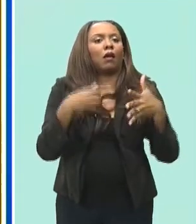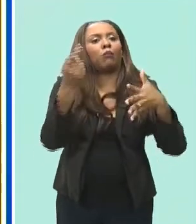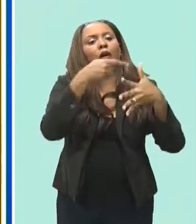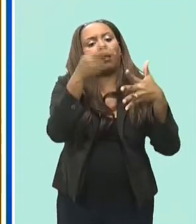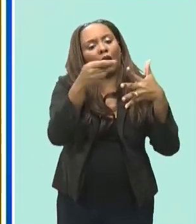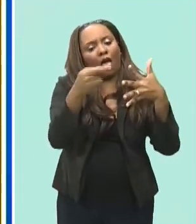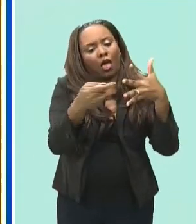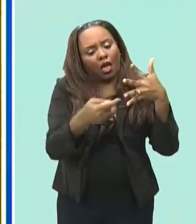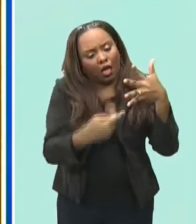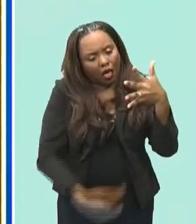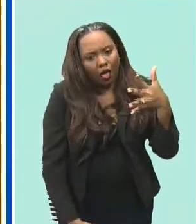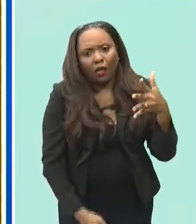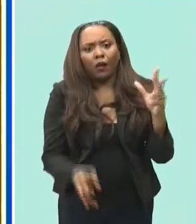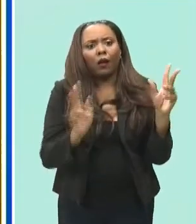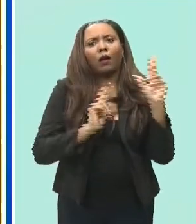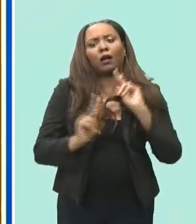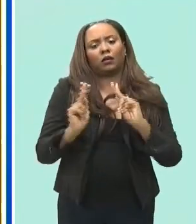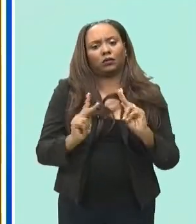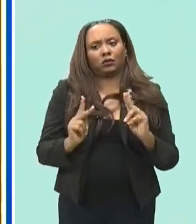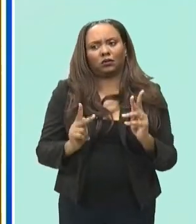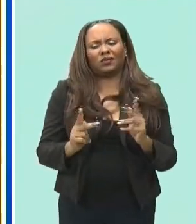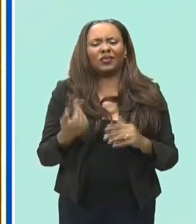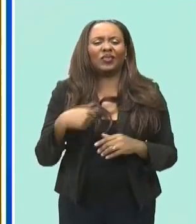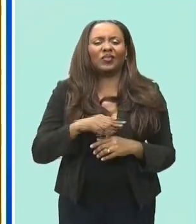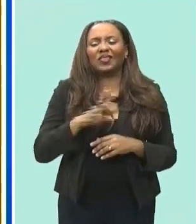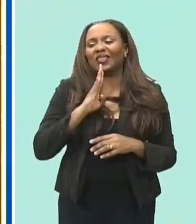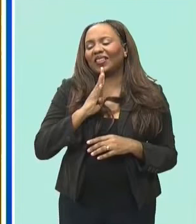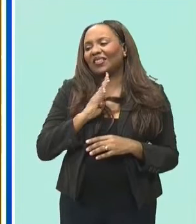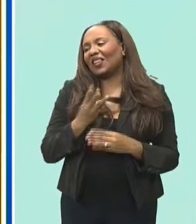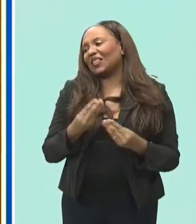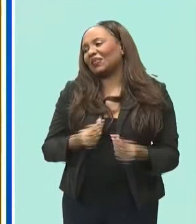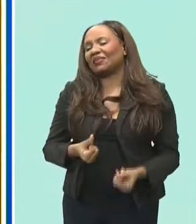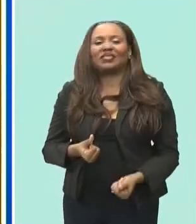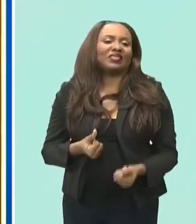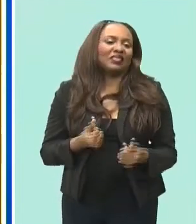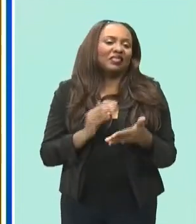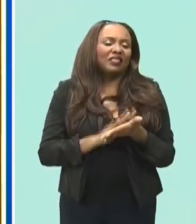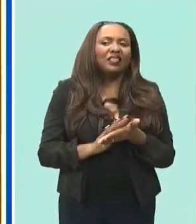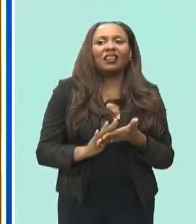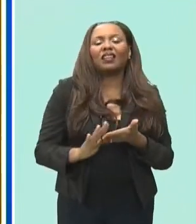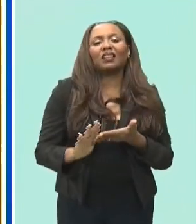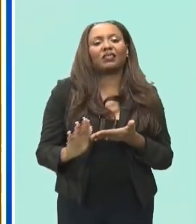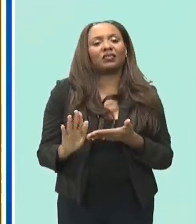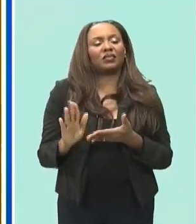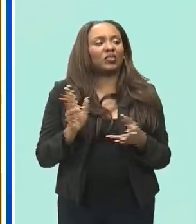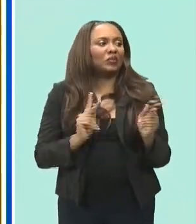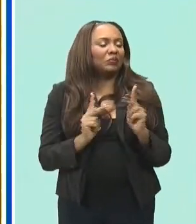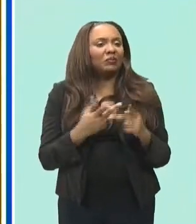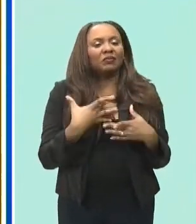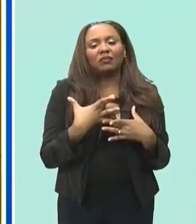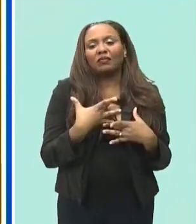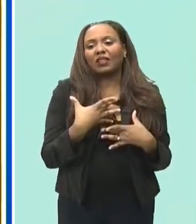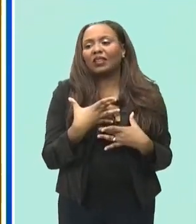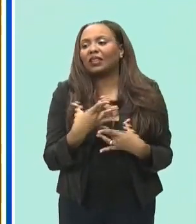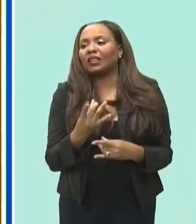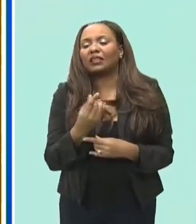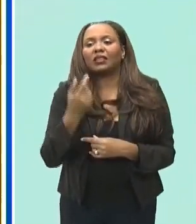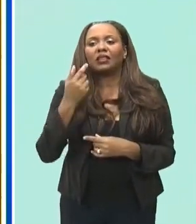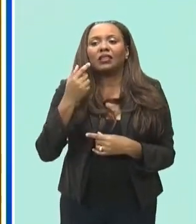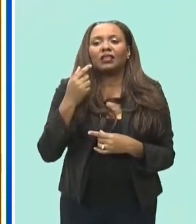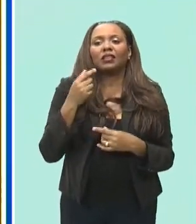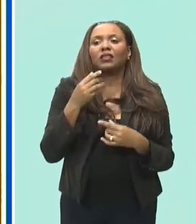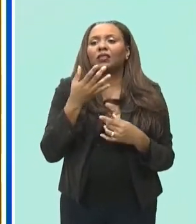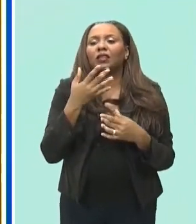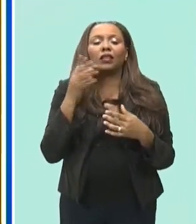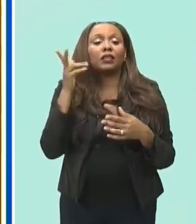plain and simple we talk a good talk um everybody likes to sound pretty but when